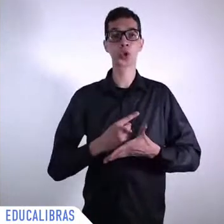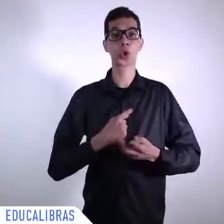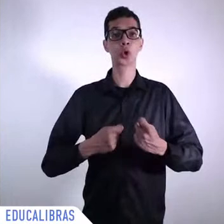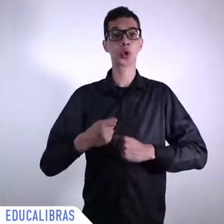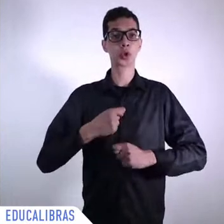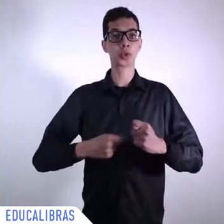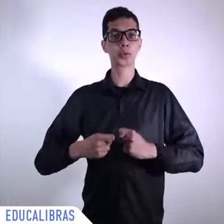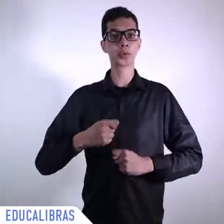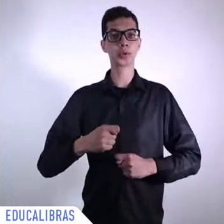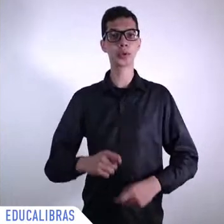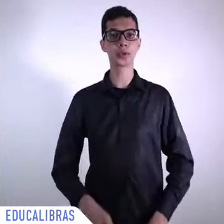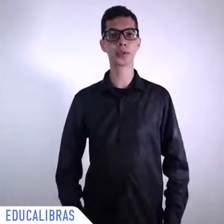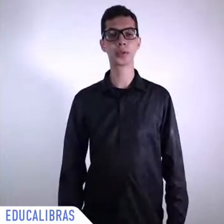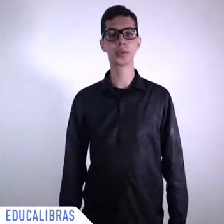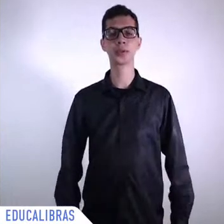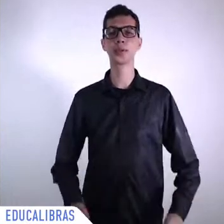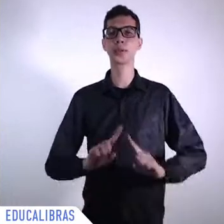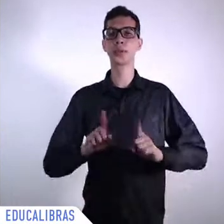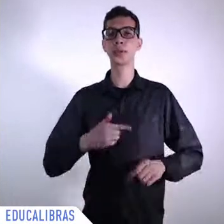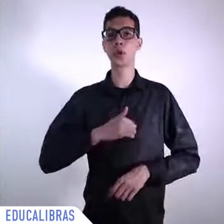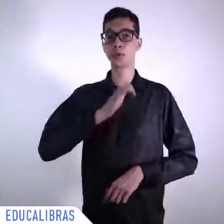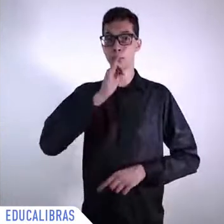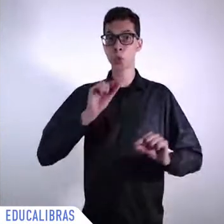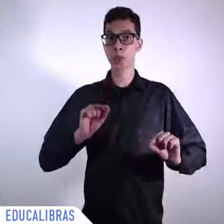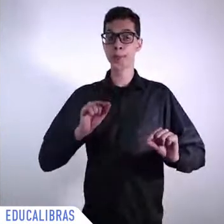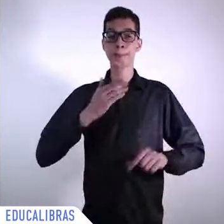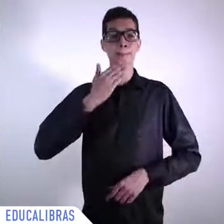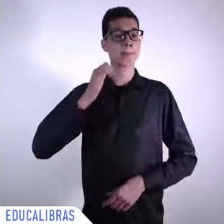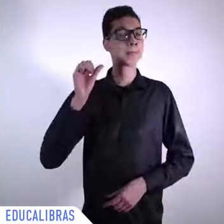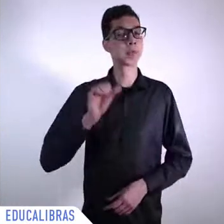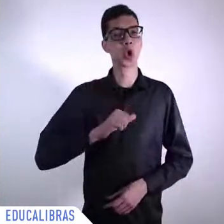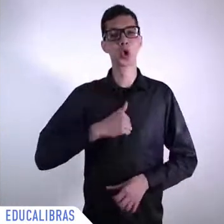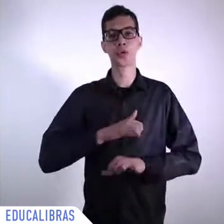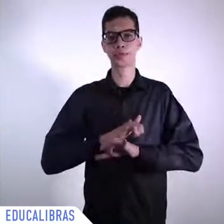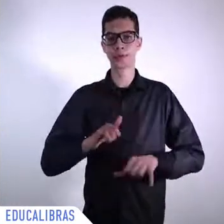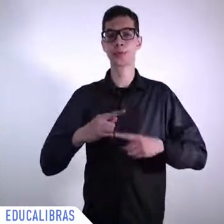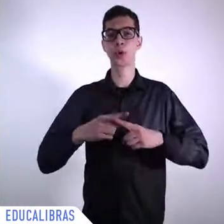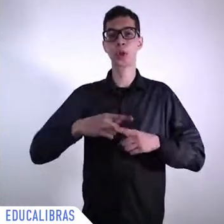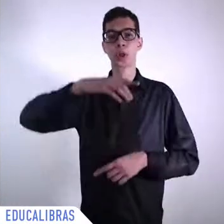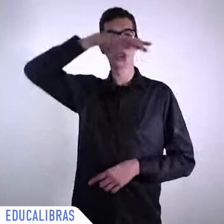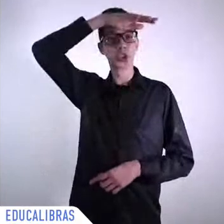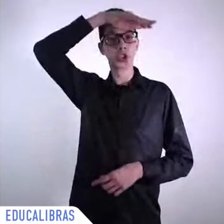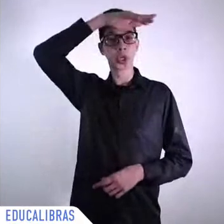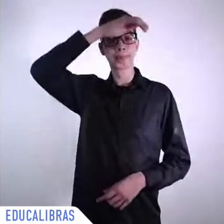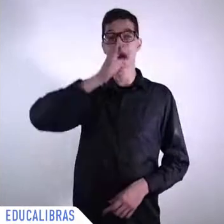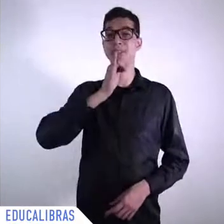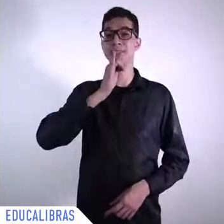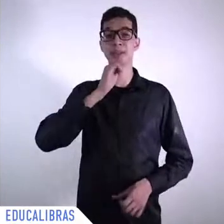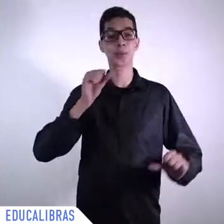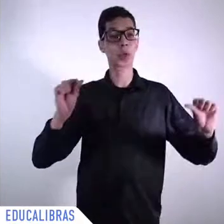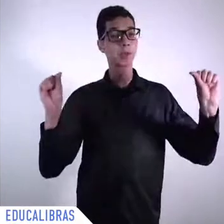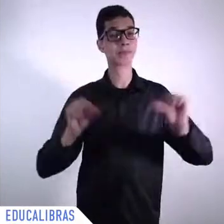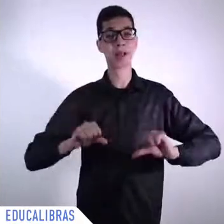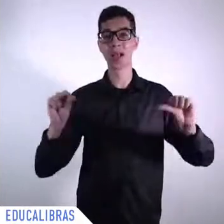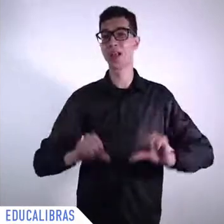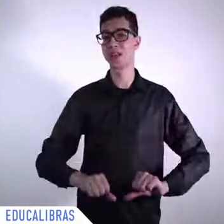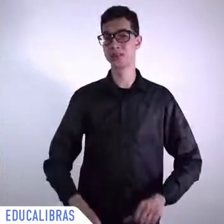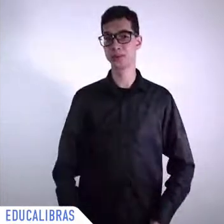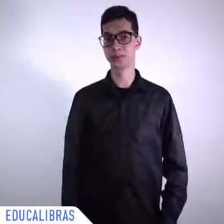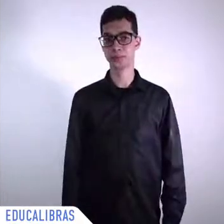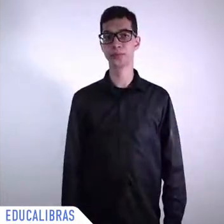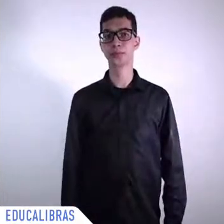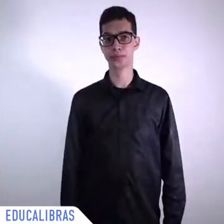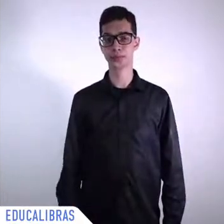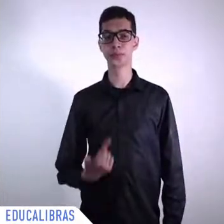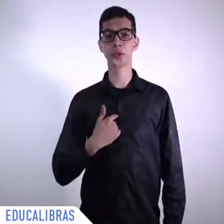example is the bad example I don't think an election of Biden will make a structural change in the United States from a